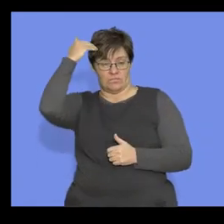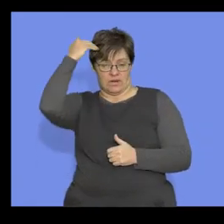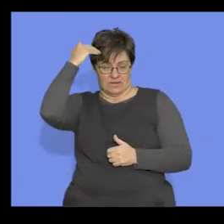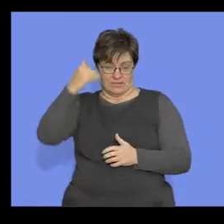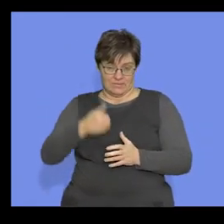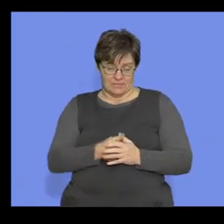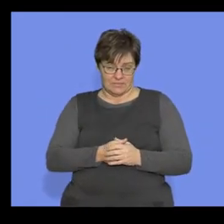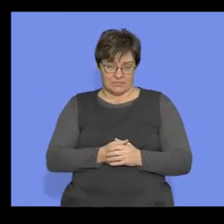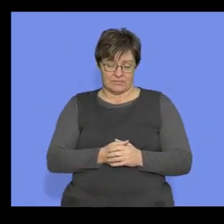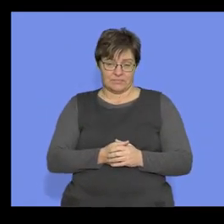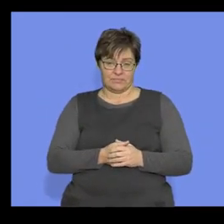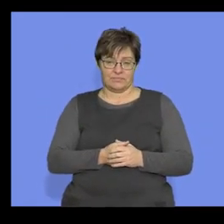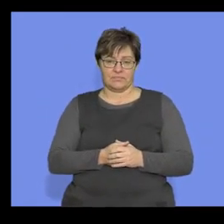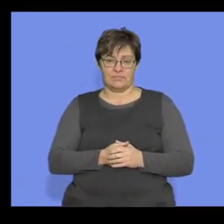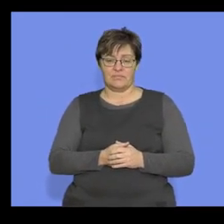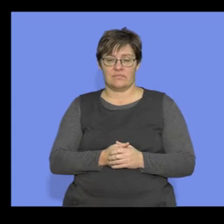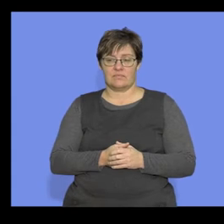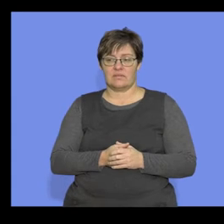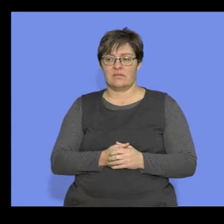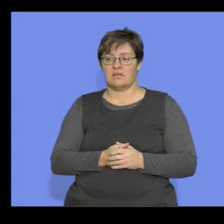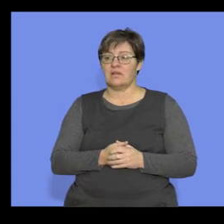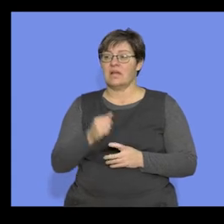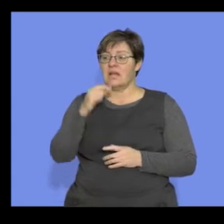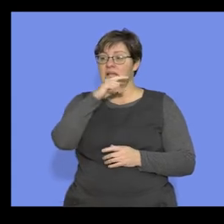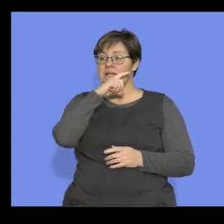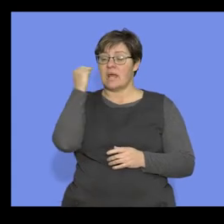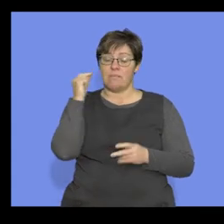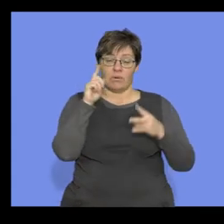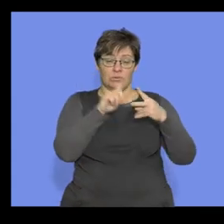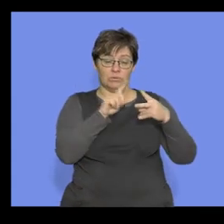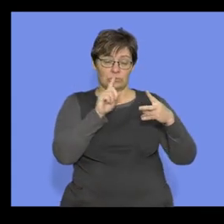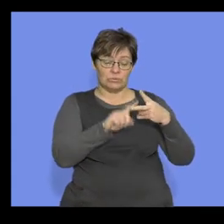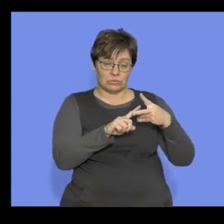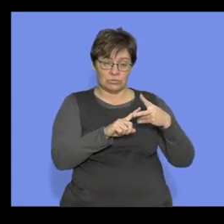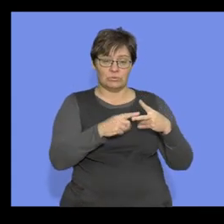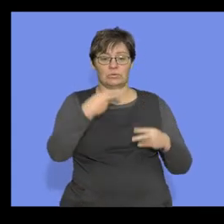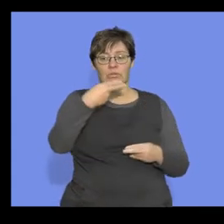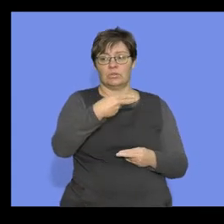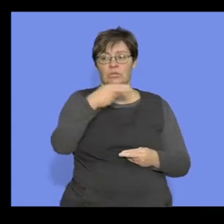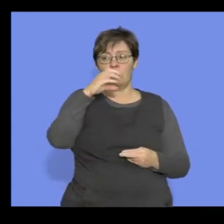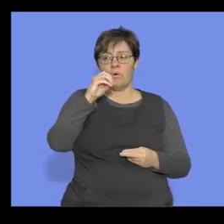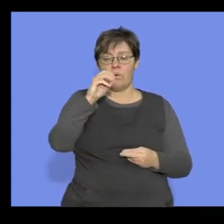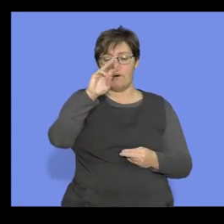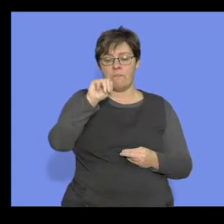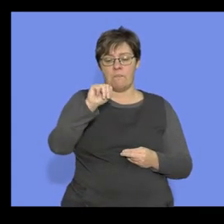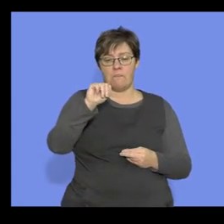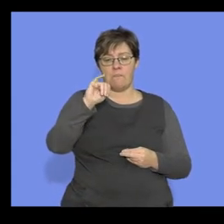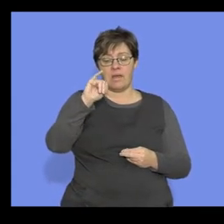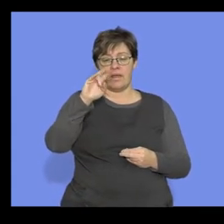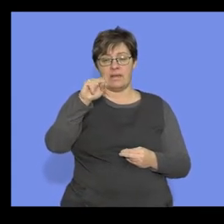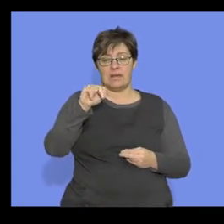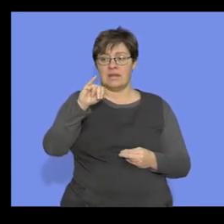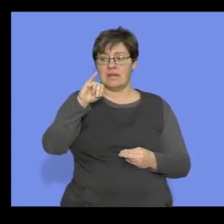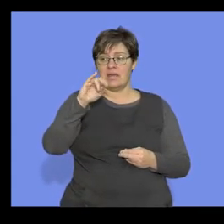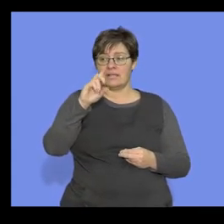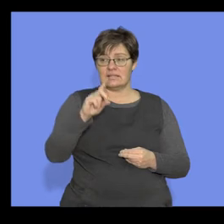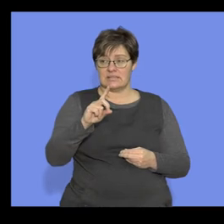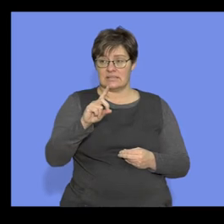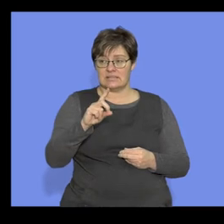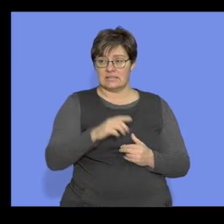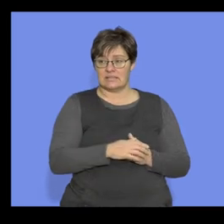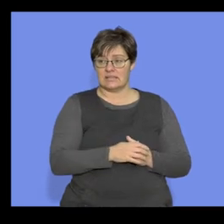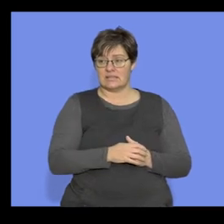the brain. Okay, so first question. Name two homnid genres.